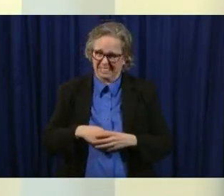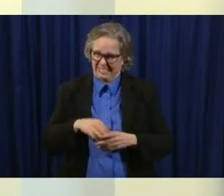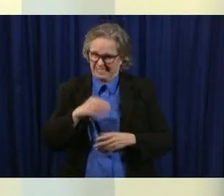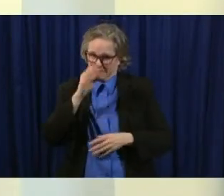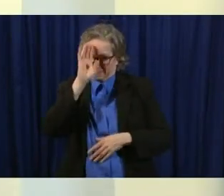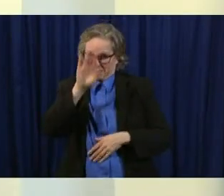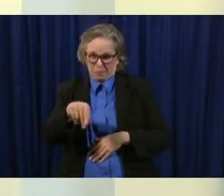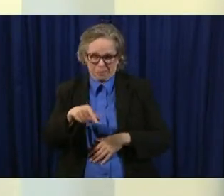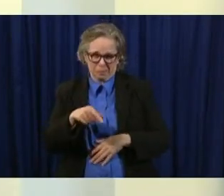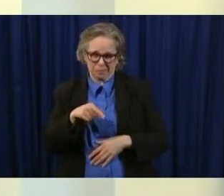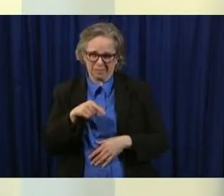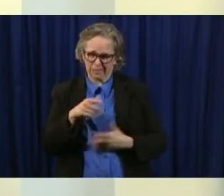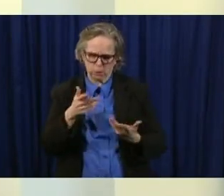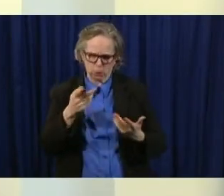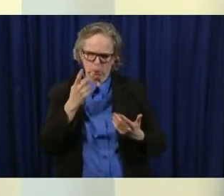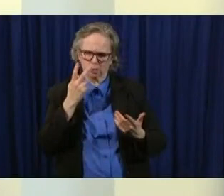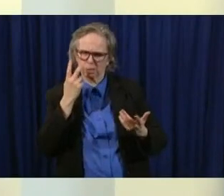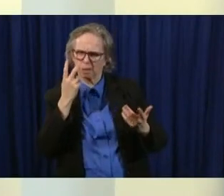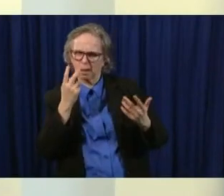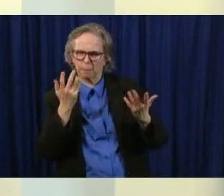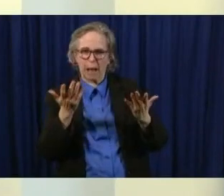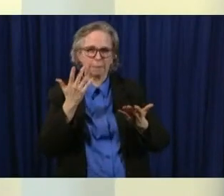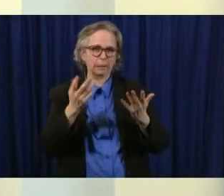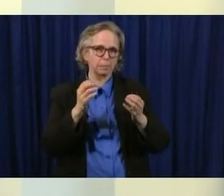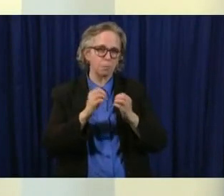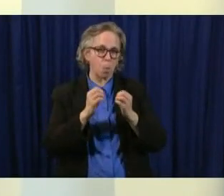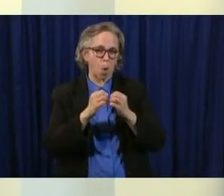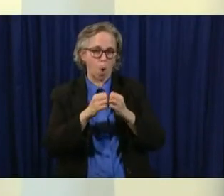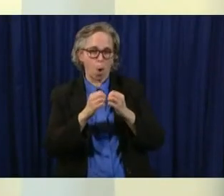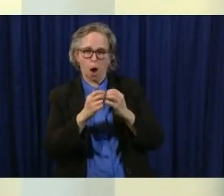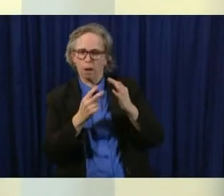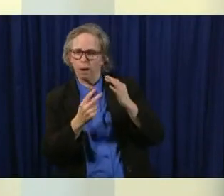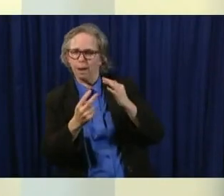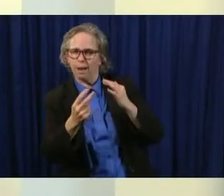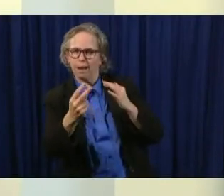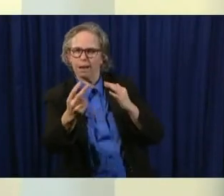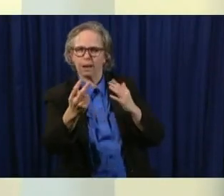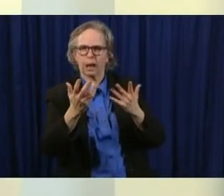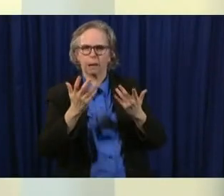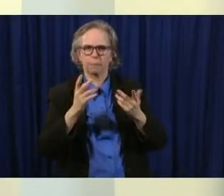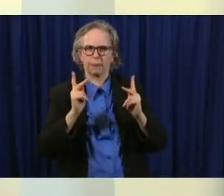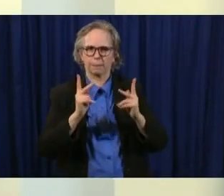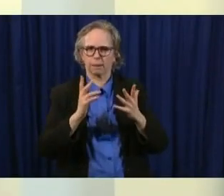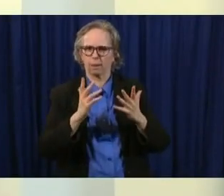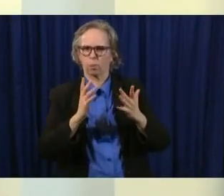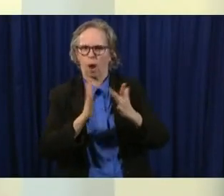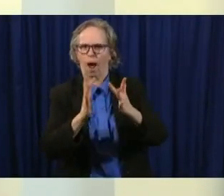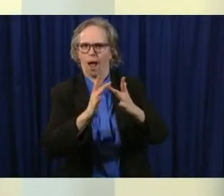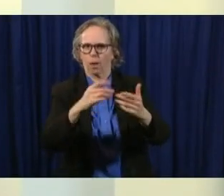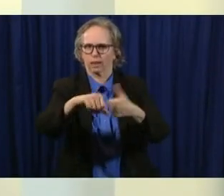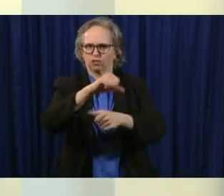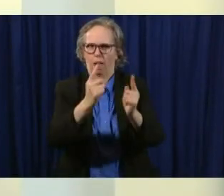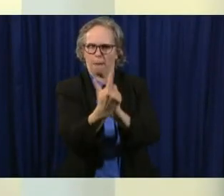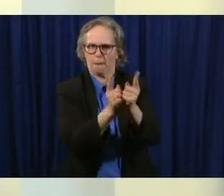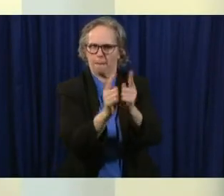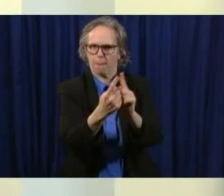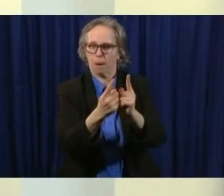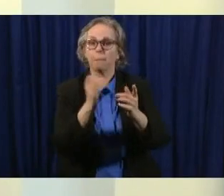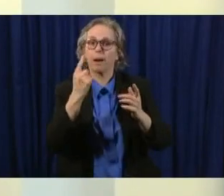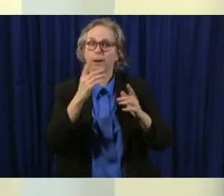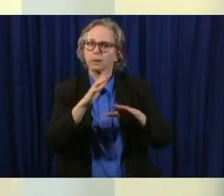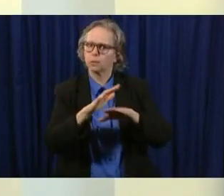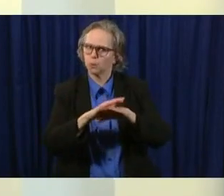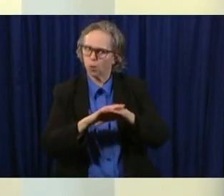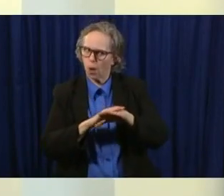um you know things where you have more and more contact and so that's a that's a strategy that we're doing um all over the world